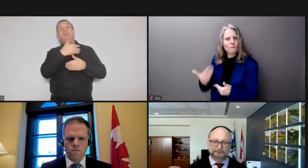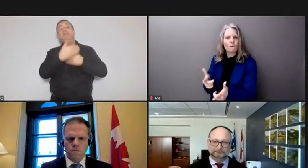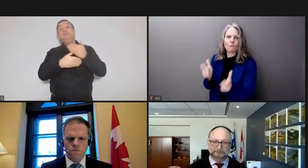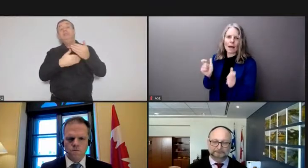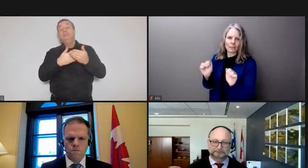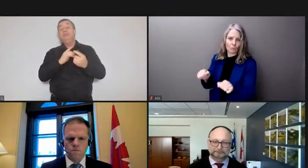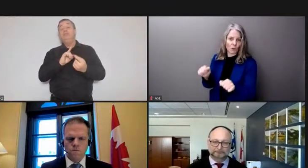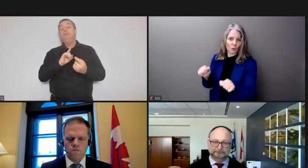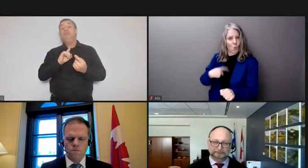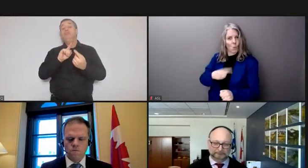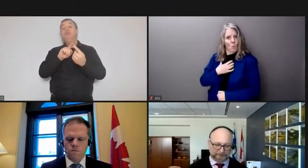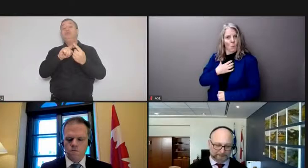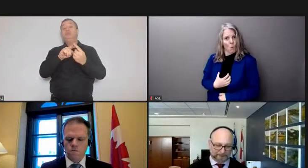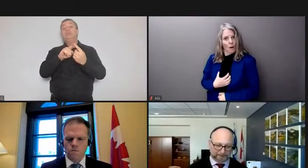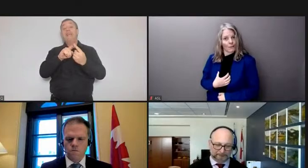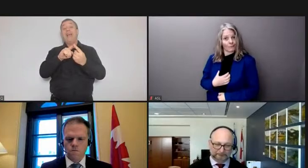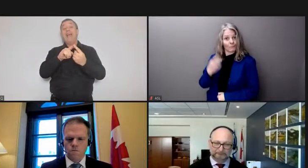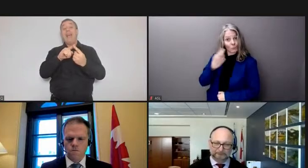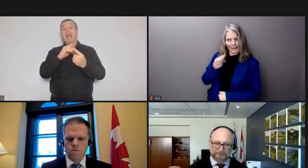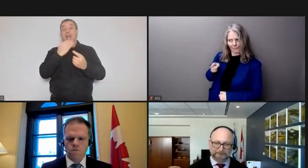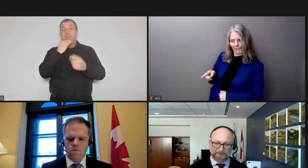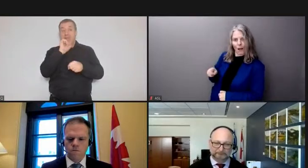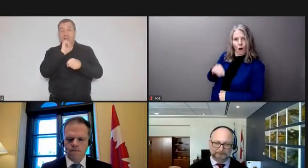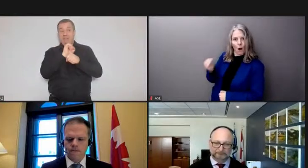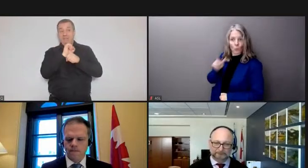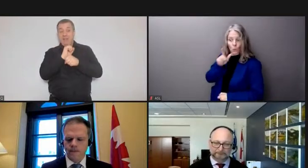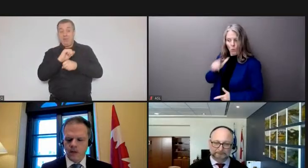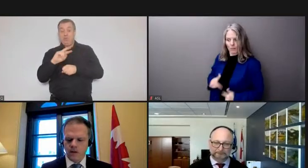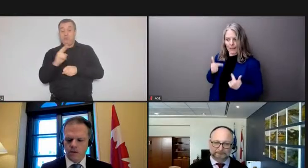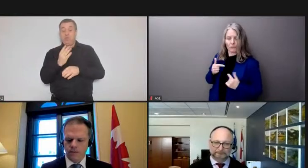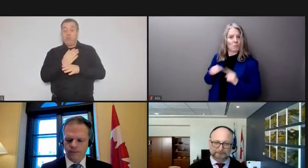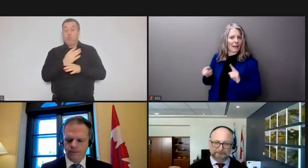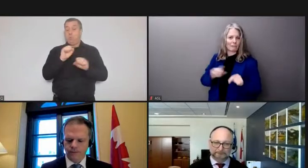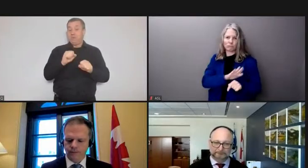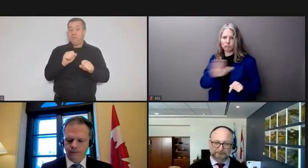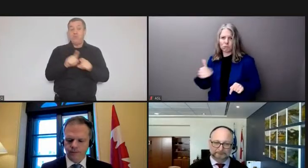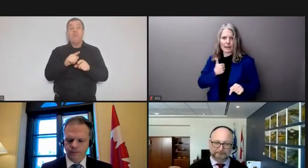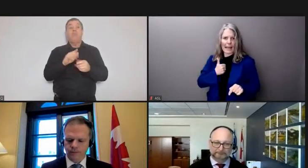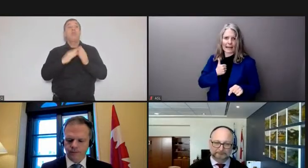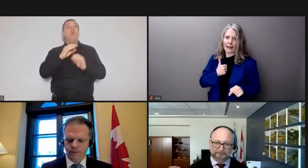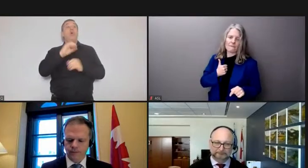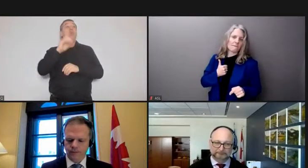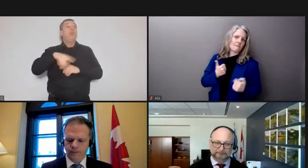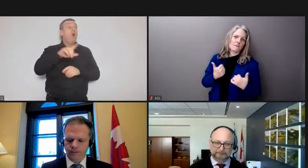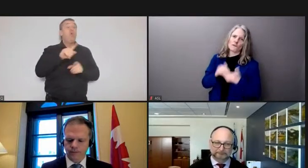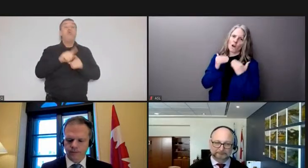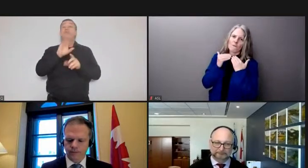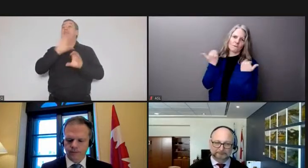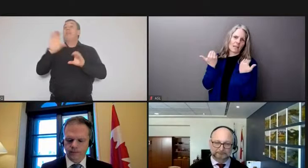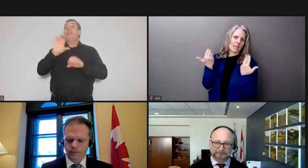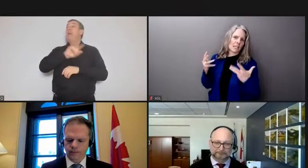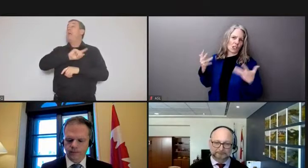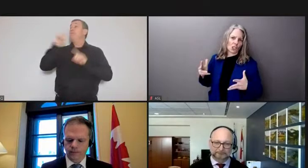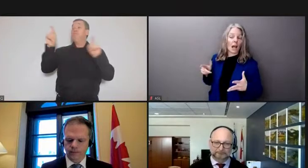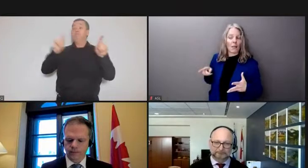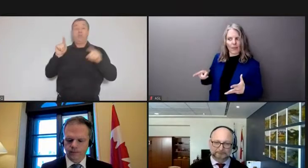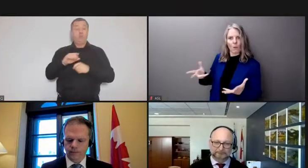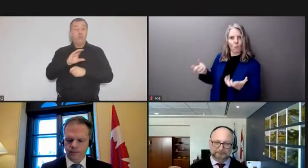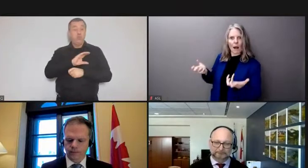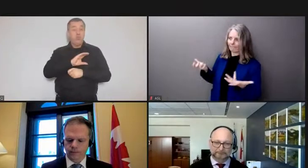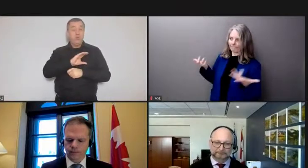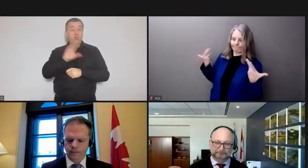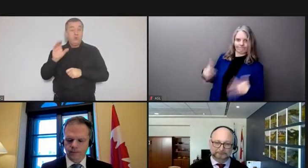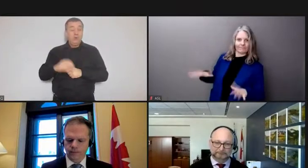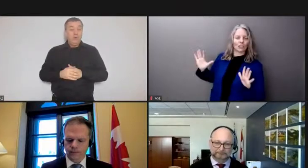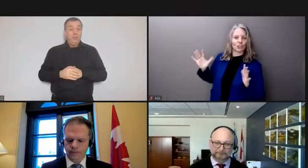the community here in Ottawa and I think not just in Ottawa but right across the country that people have been